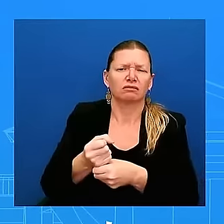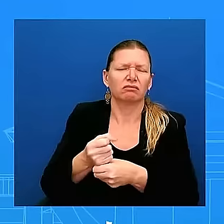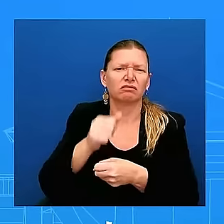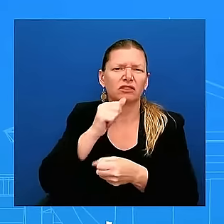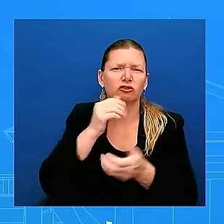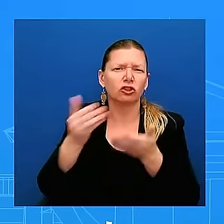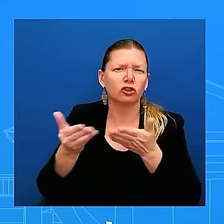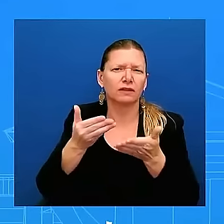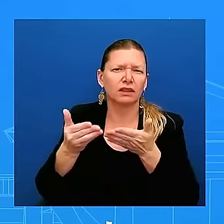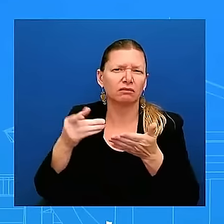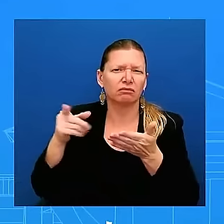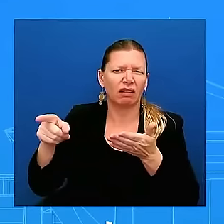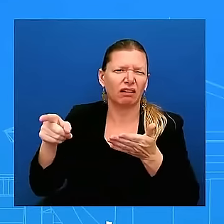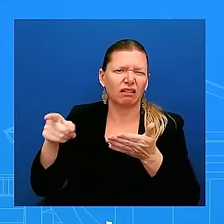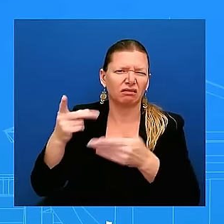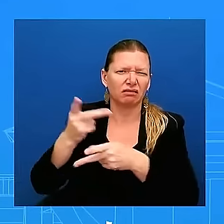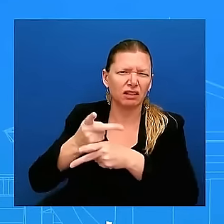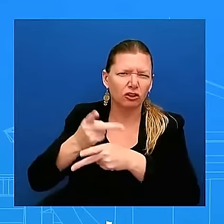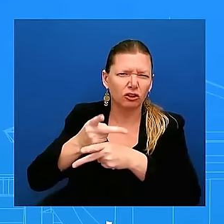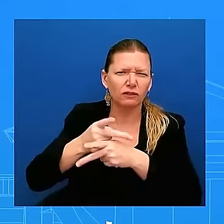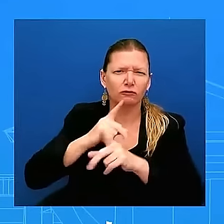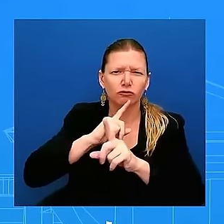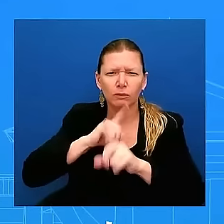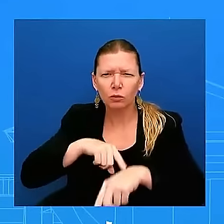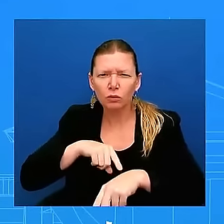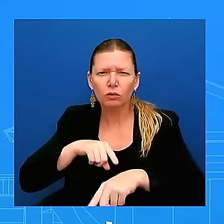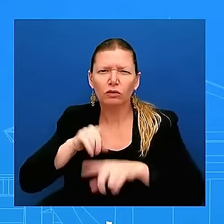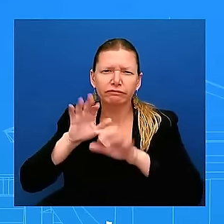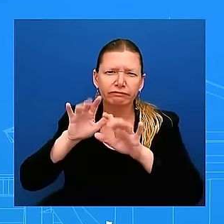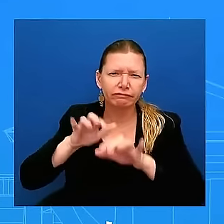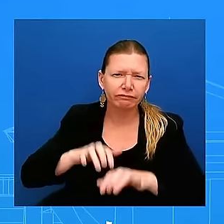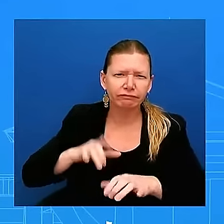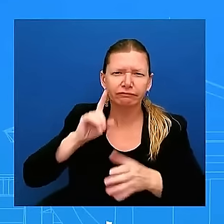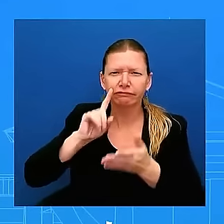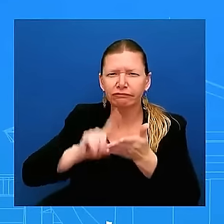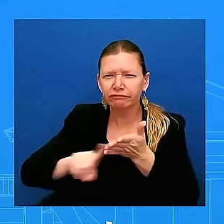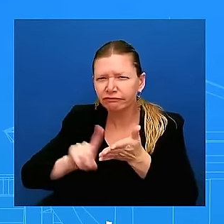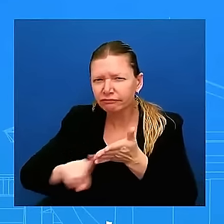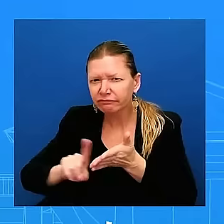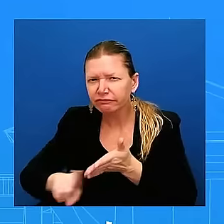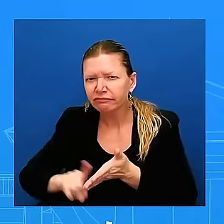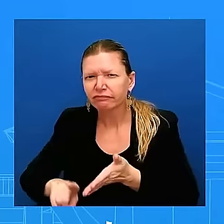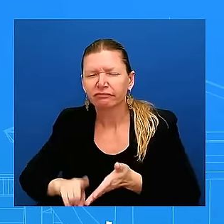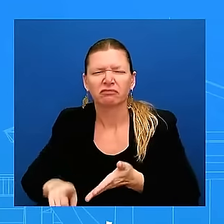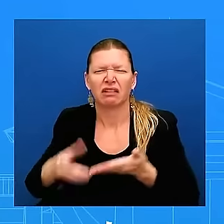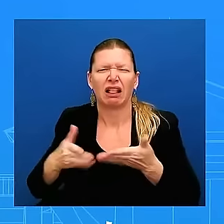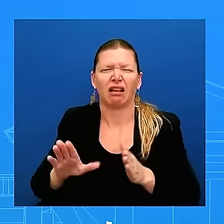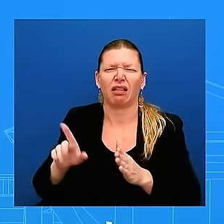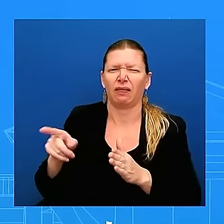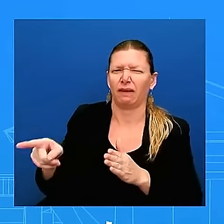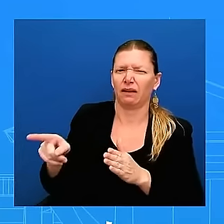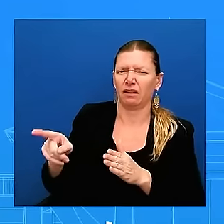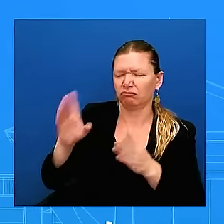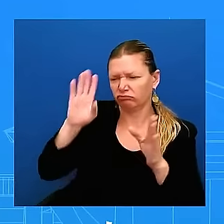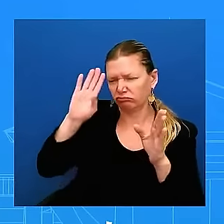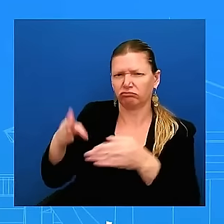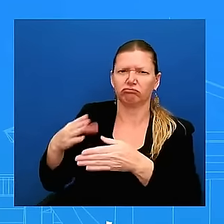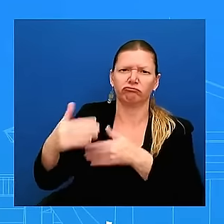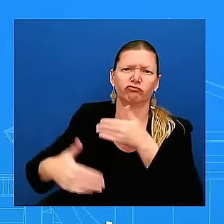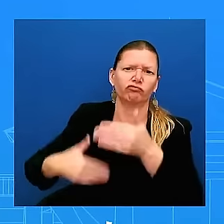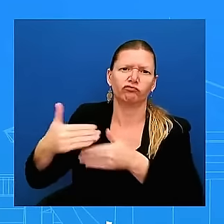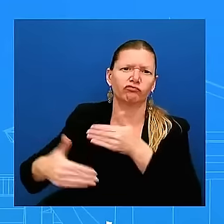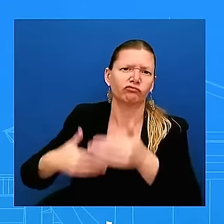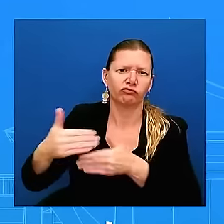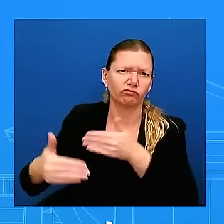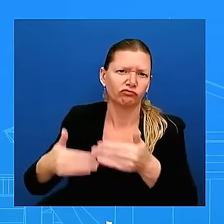happening we're going to let that process move forward uh and i think until that happens i don't think anybody should comment on that and finally